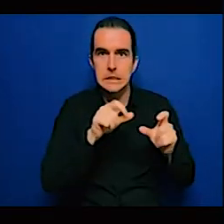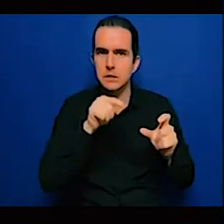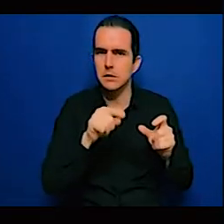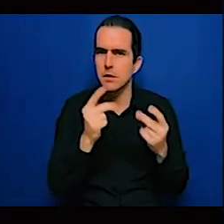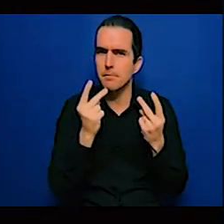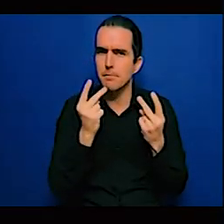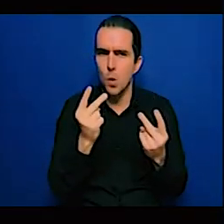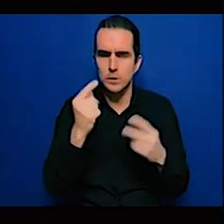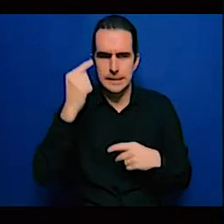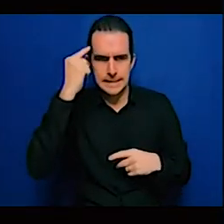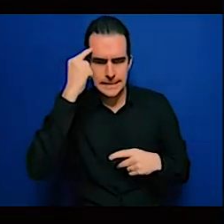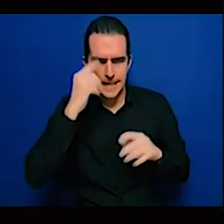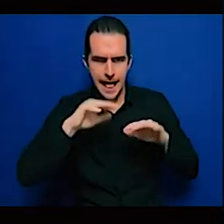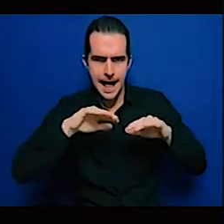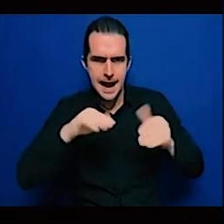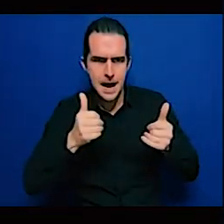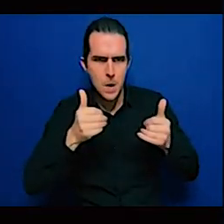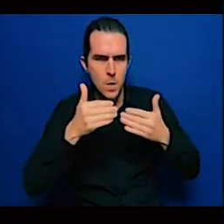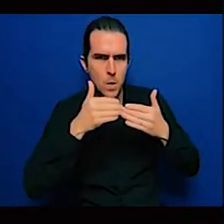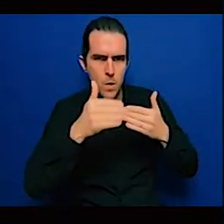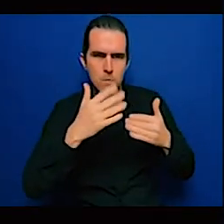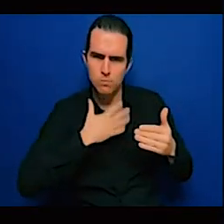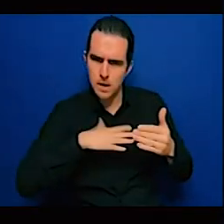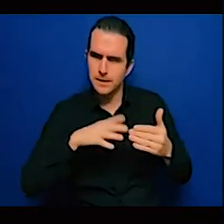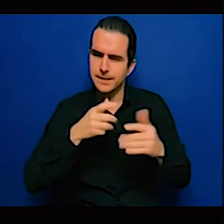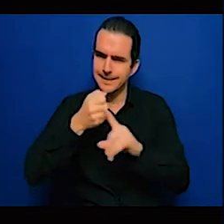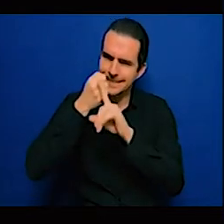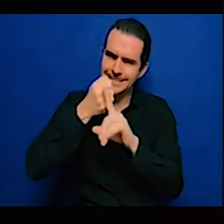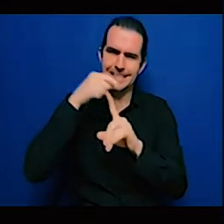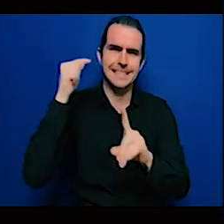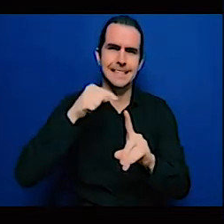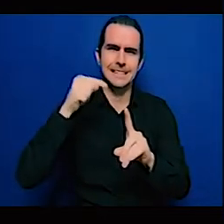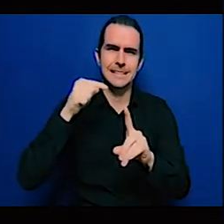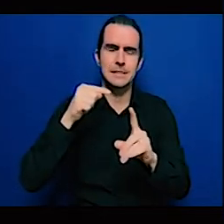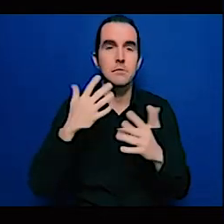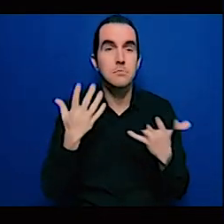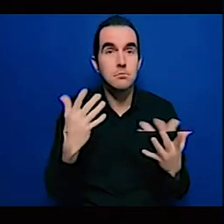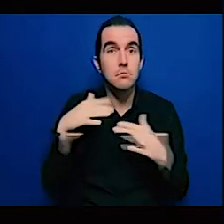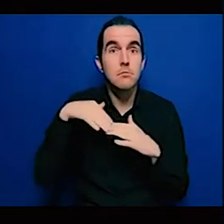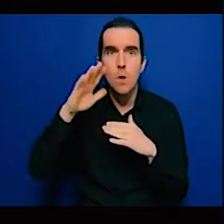report, we have learned that methane and